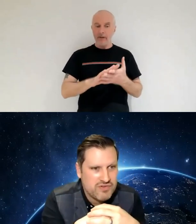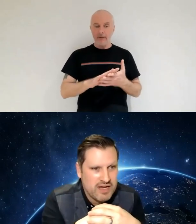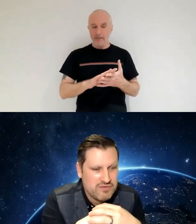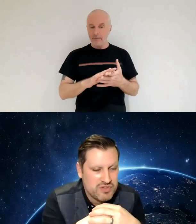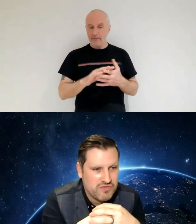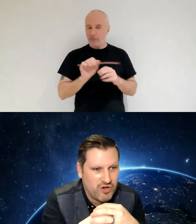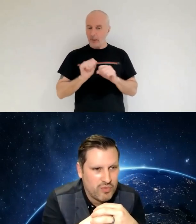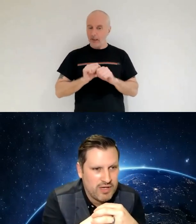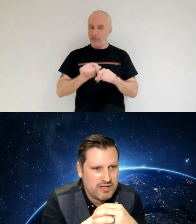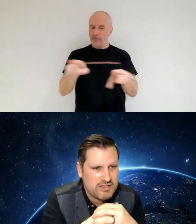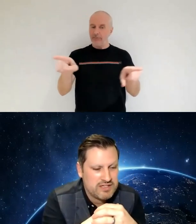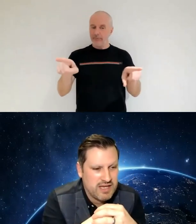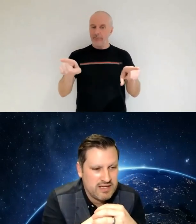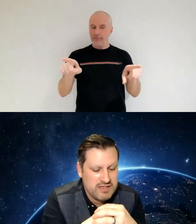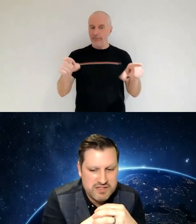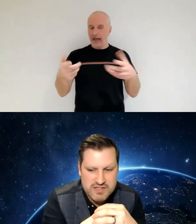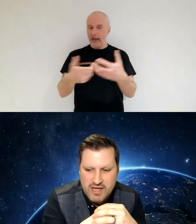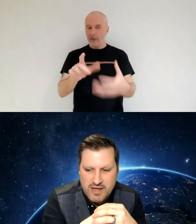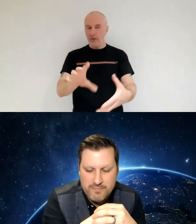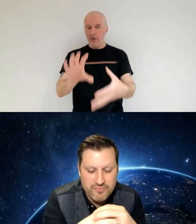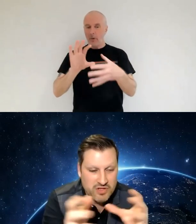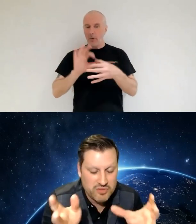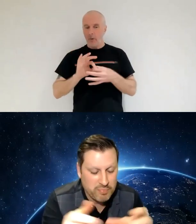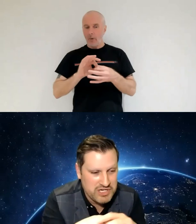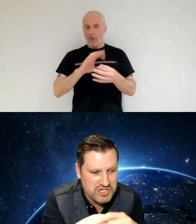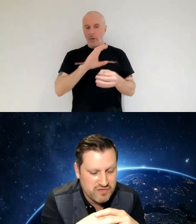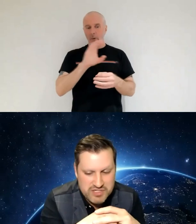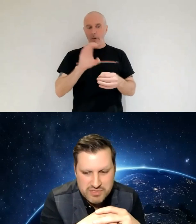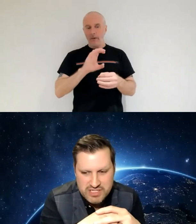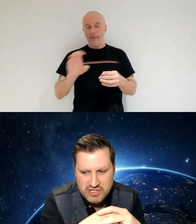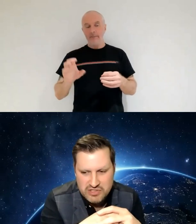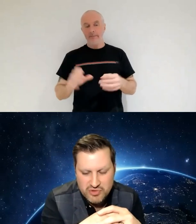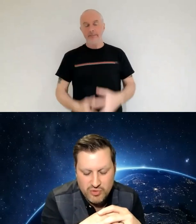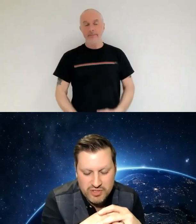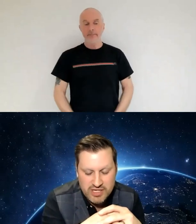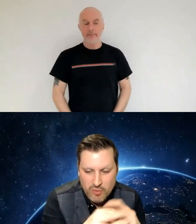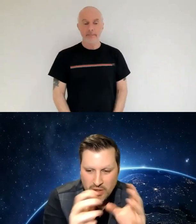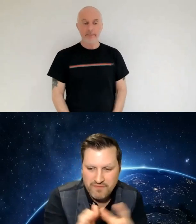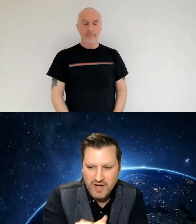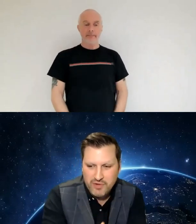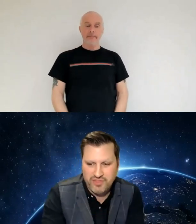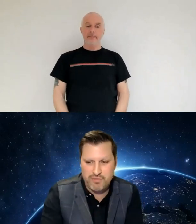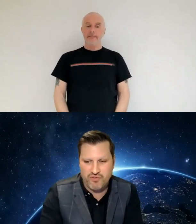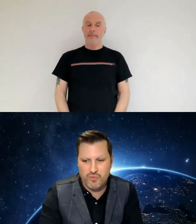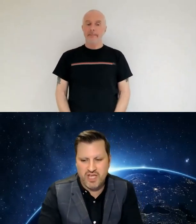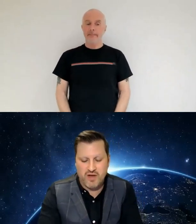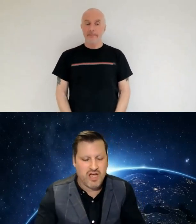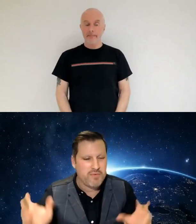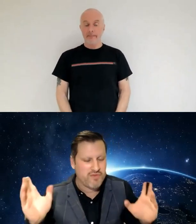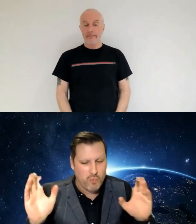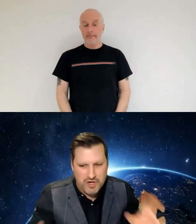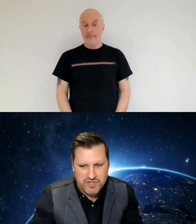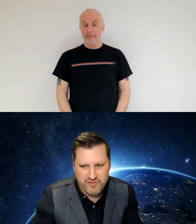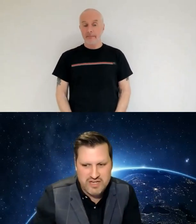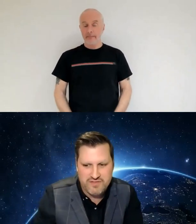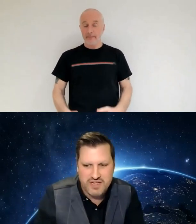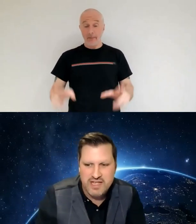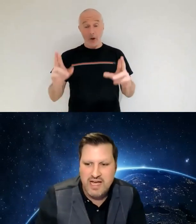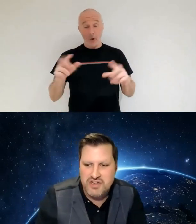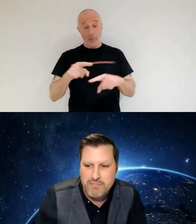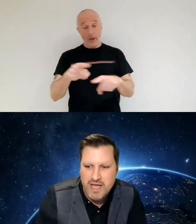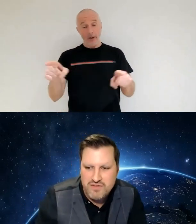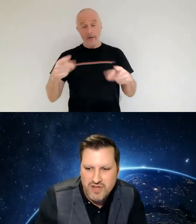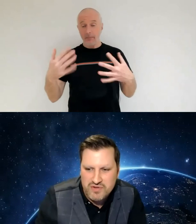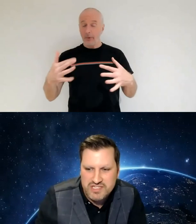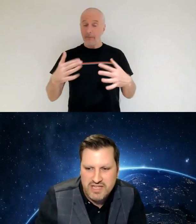be sent around following today's um completion of this particular talk one final thing before we go i hope you have a wonderful evening